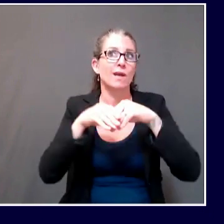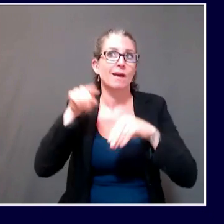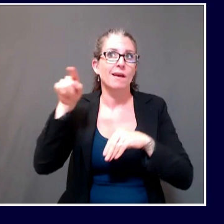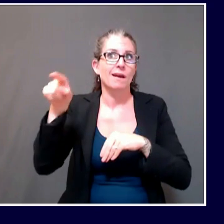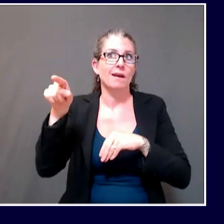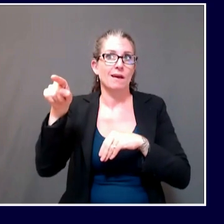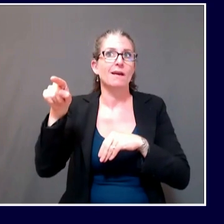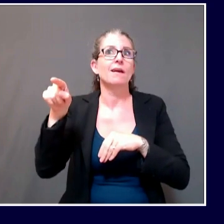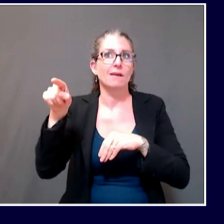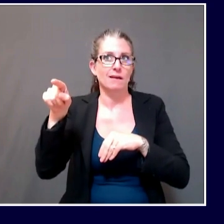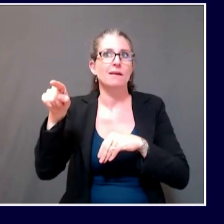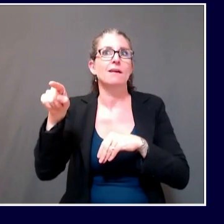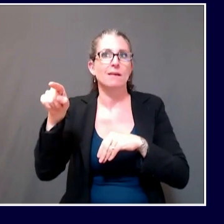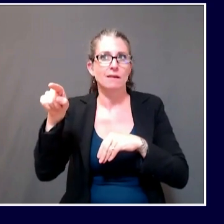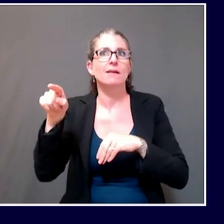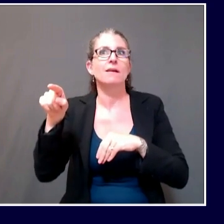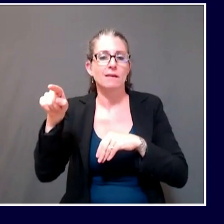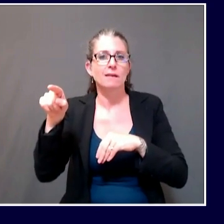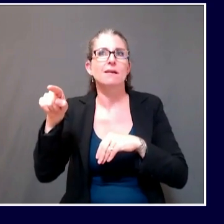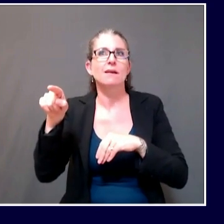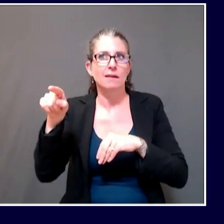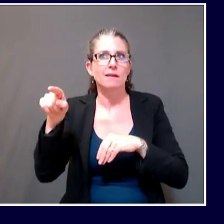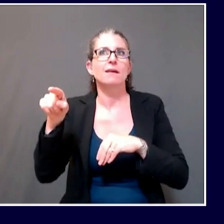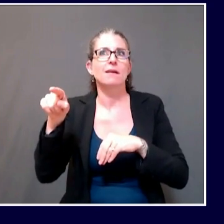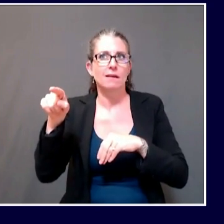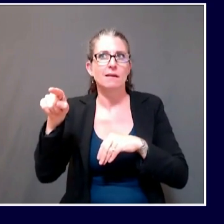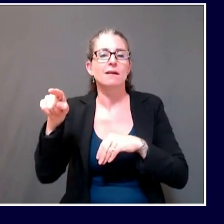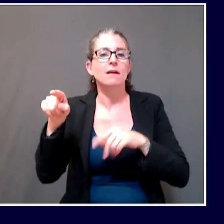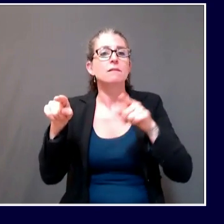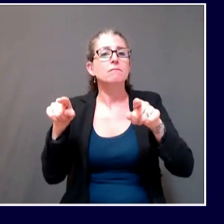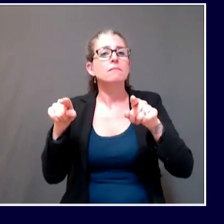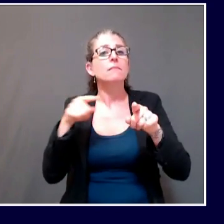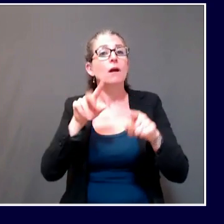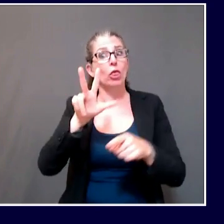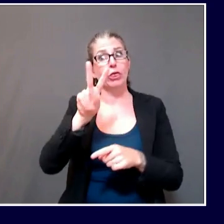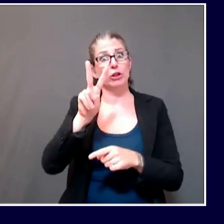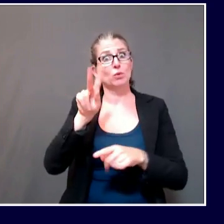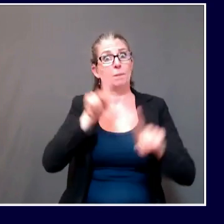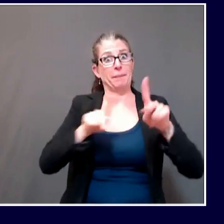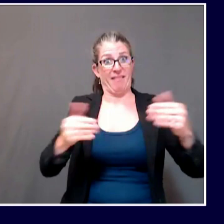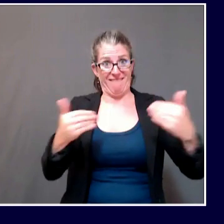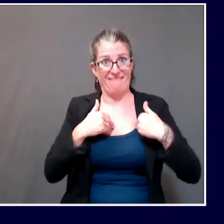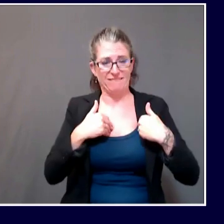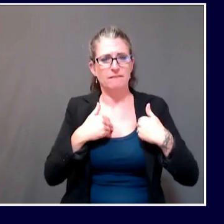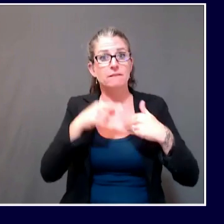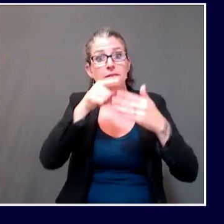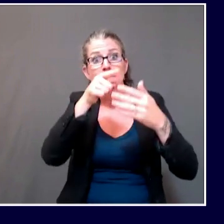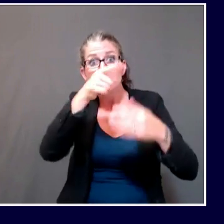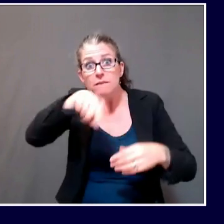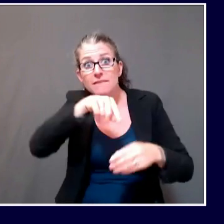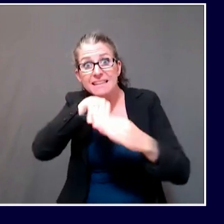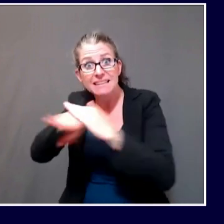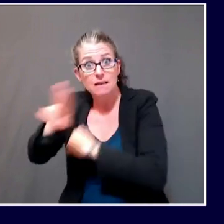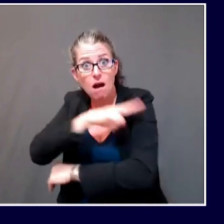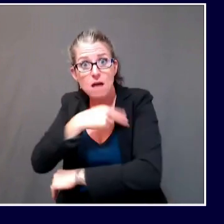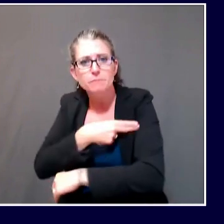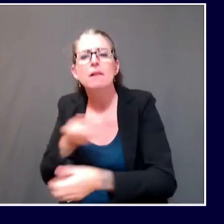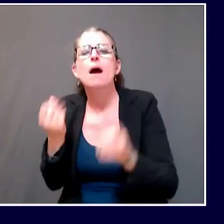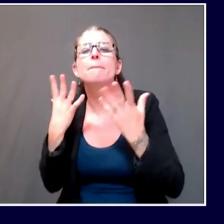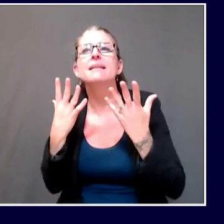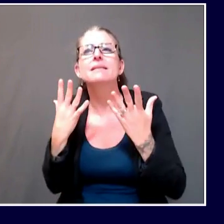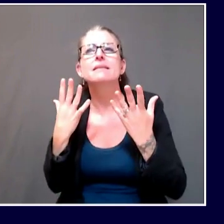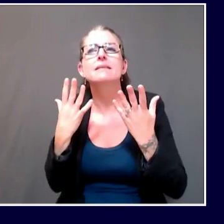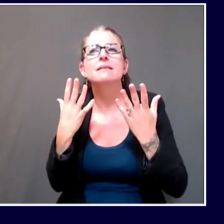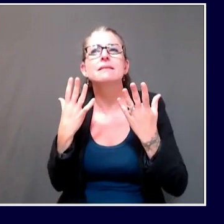and also the imminent health hazard citation. Can you tell us what that means exactly? Is that a financial penalty? Sure, Patty. Right now,